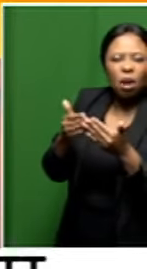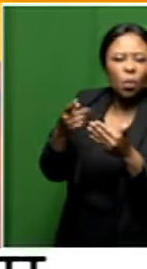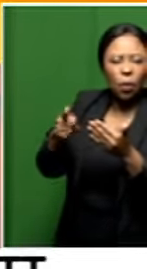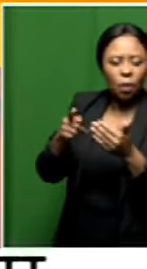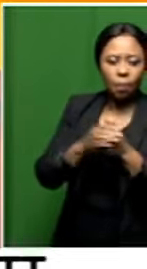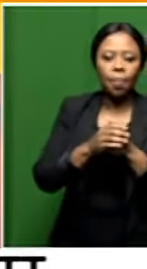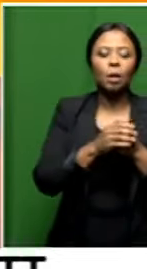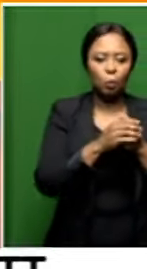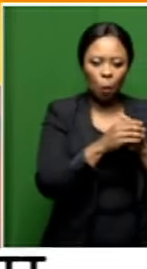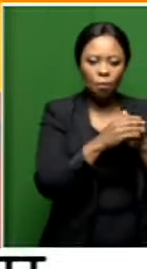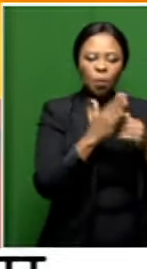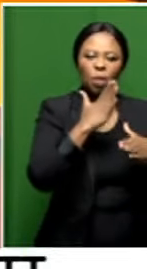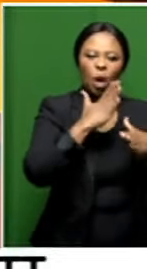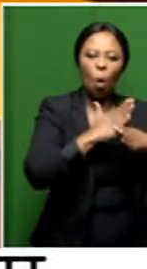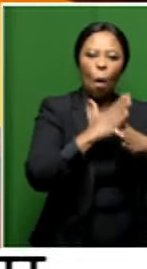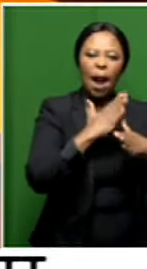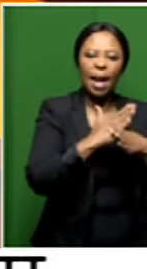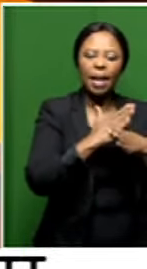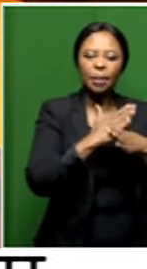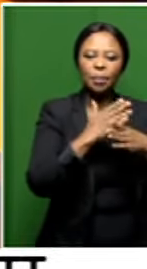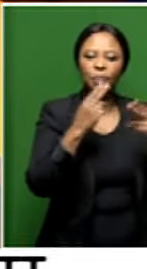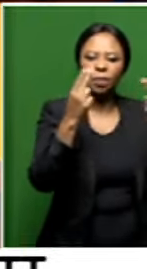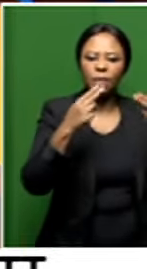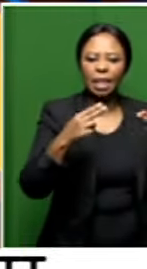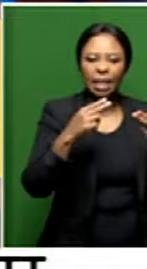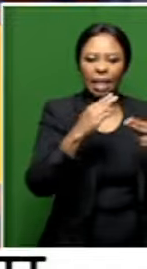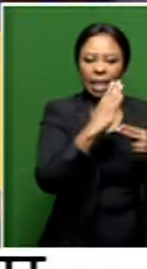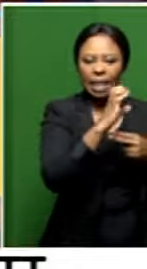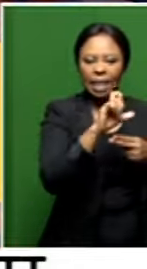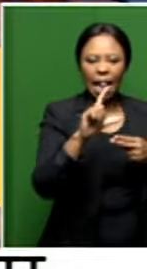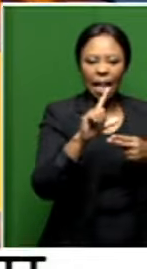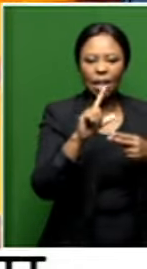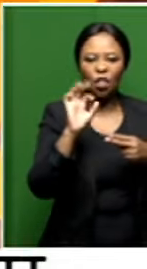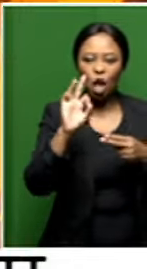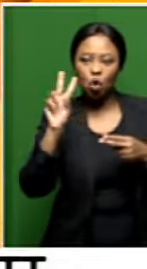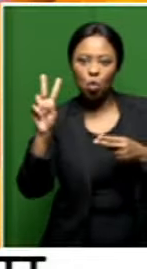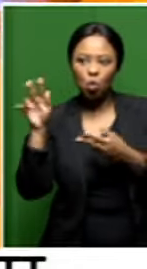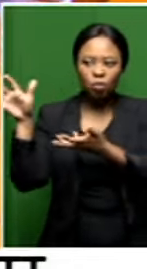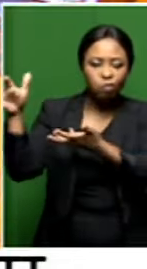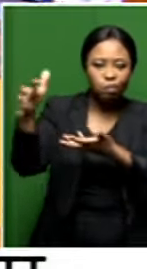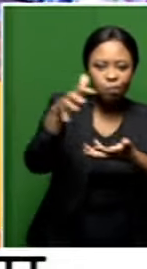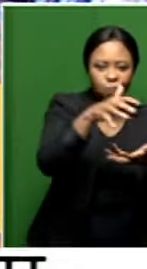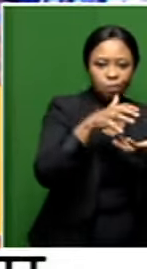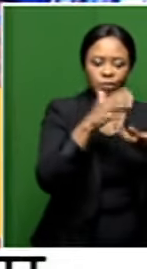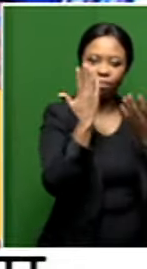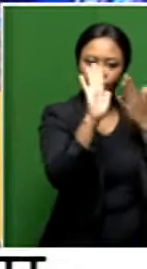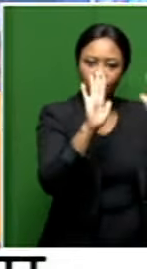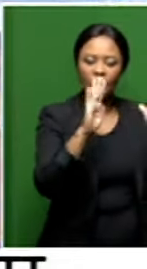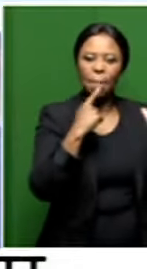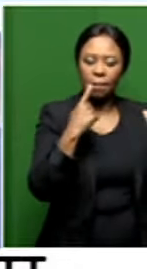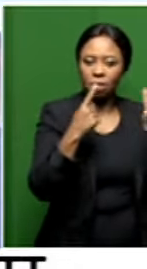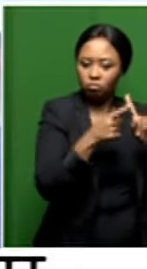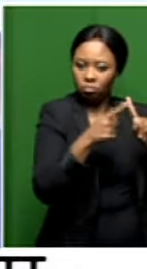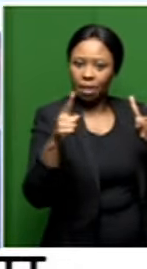exhibition of Celtic works from from a South 32 collection, which is on loan to us for a period of 10